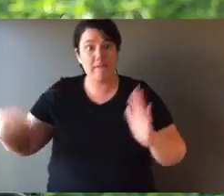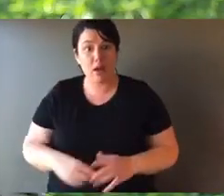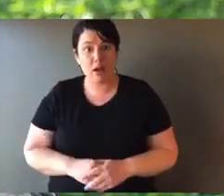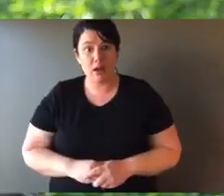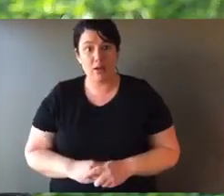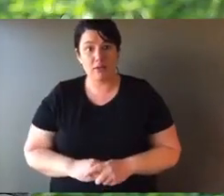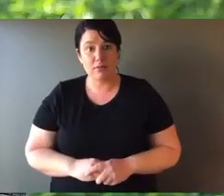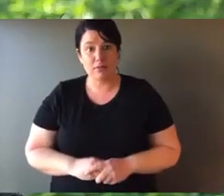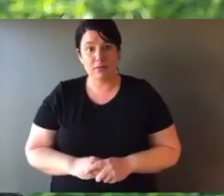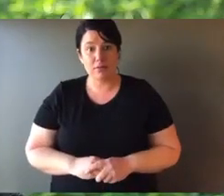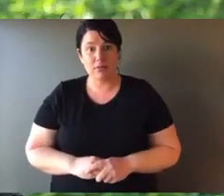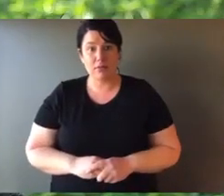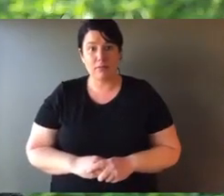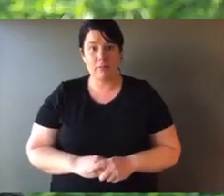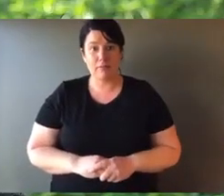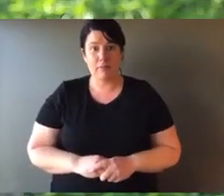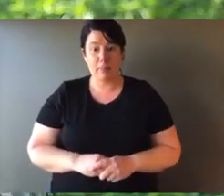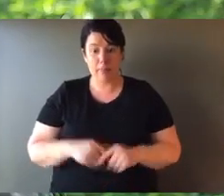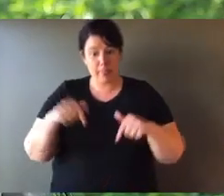our native animals.